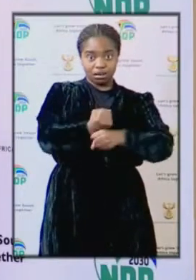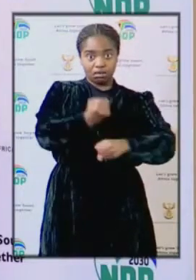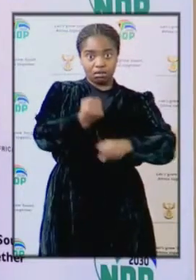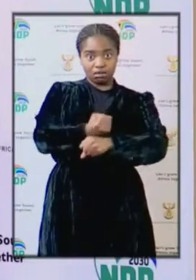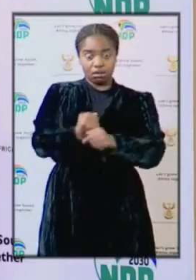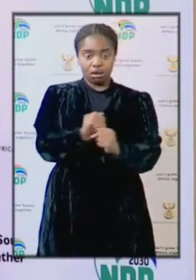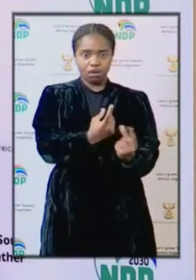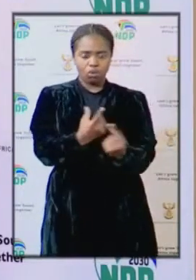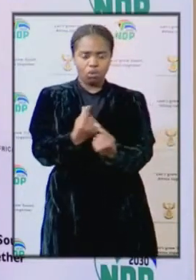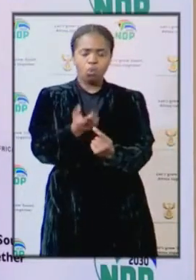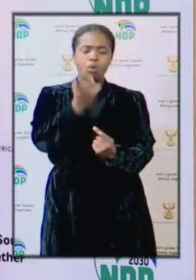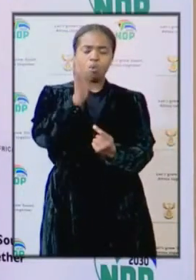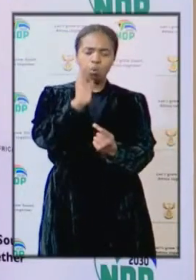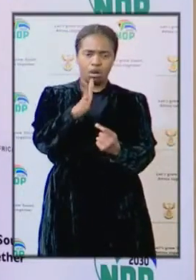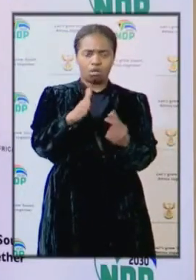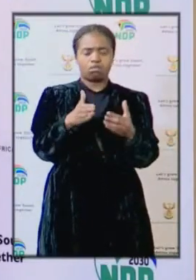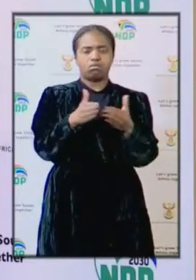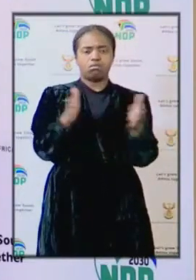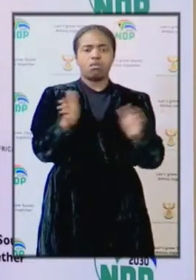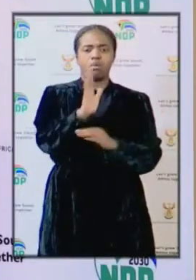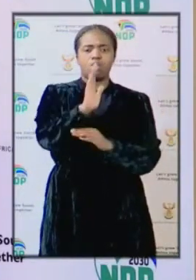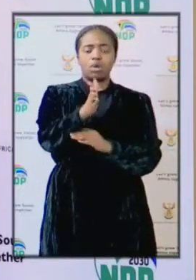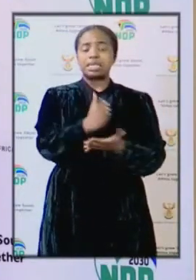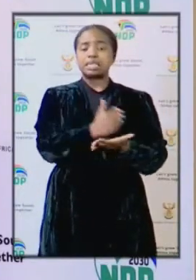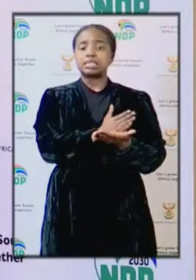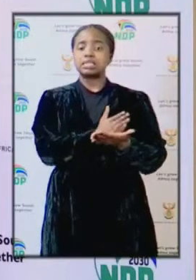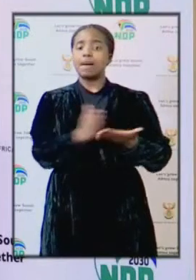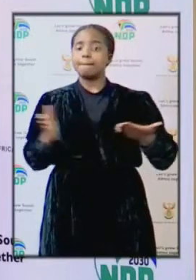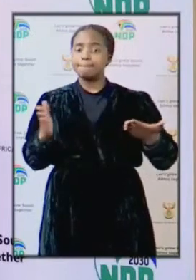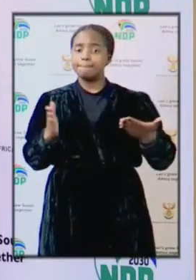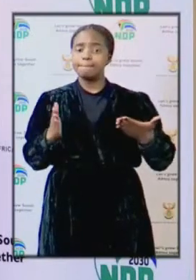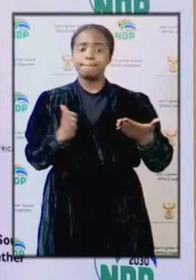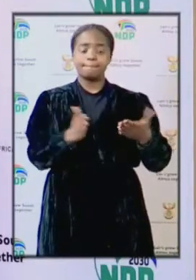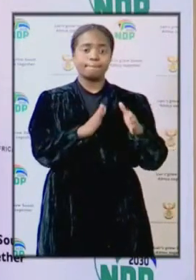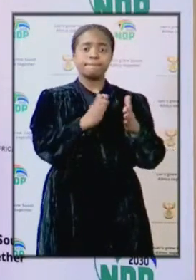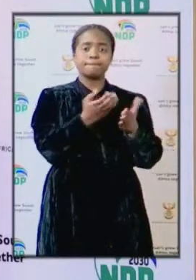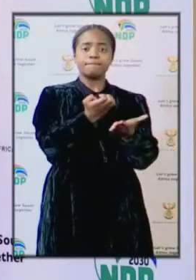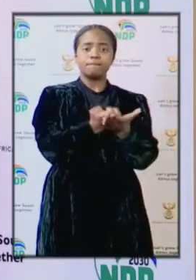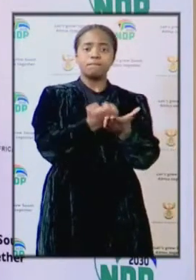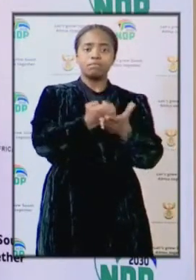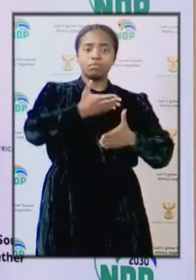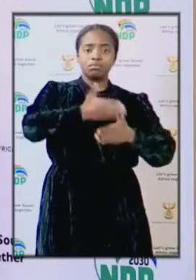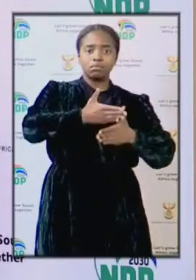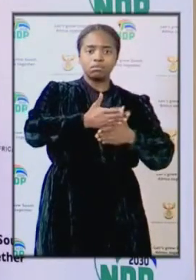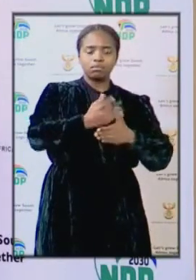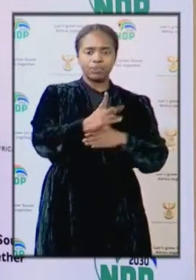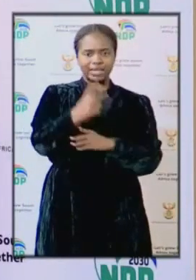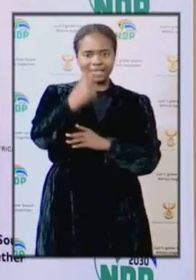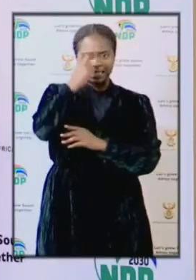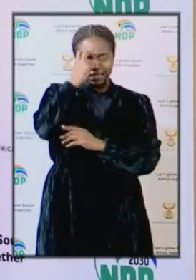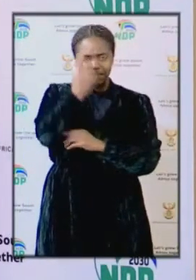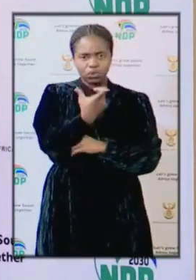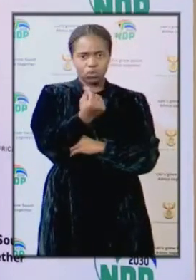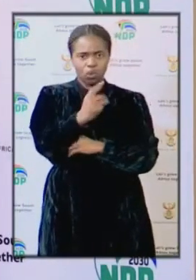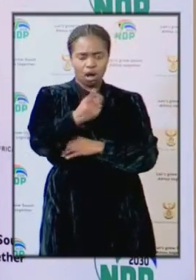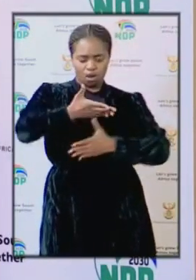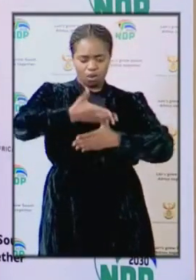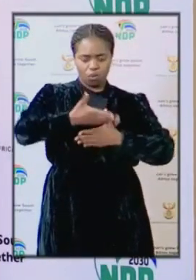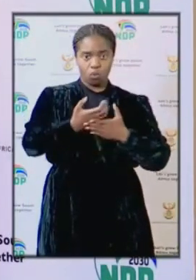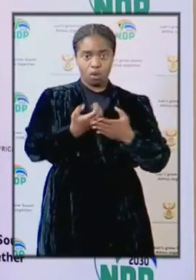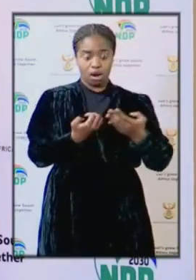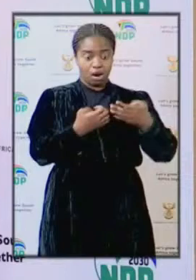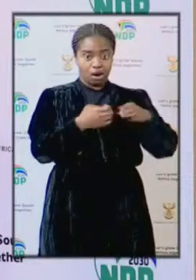have to reopen. As some strategic sectors of the economy will have, will need to operate during lockdown,